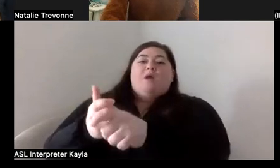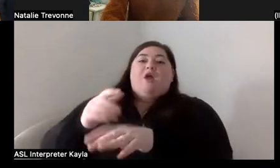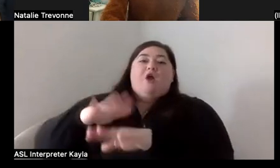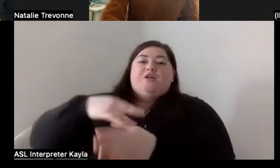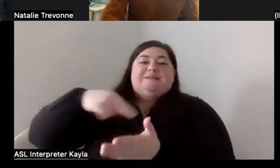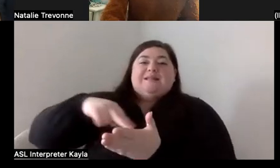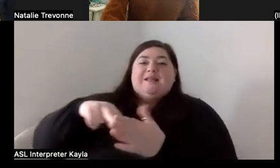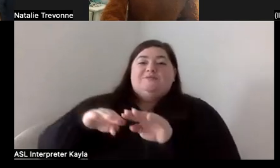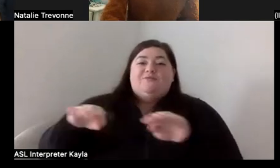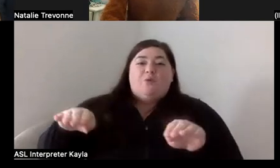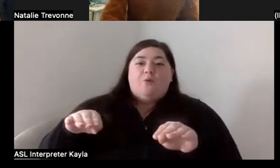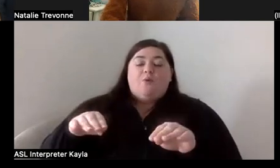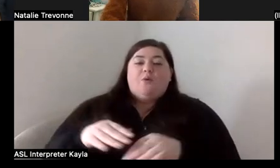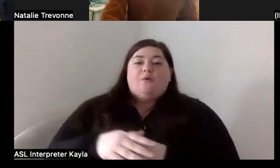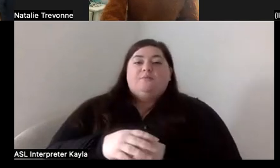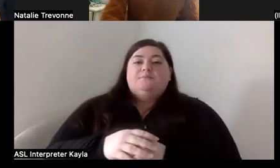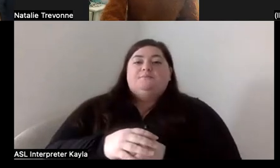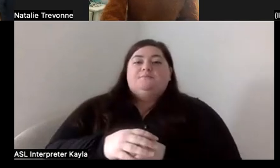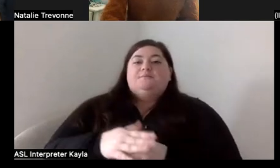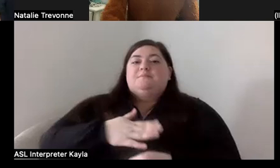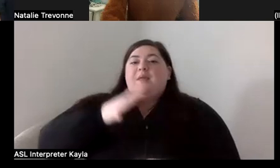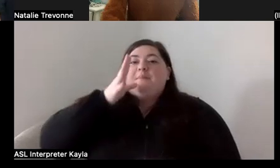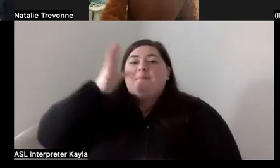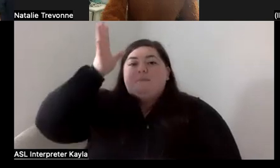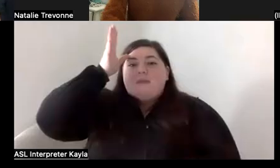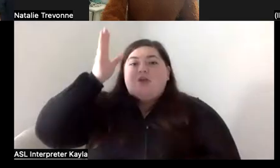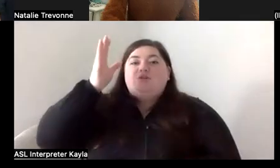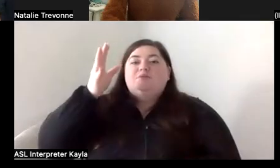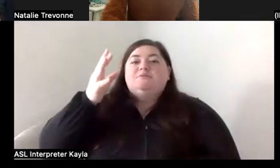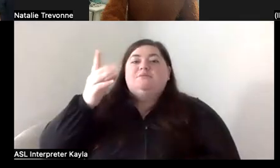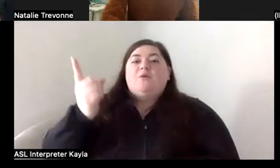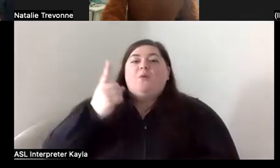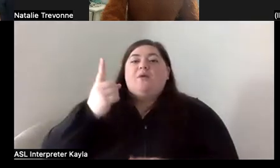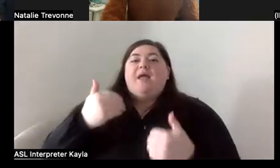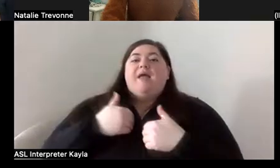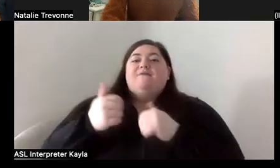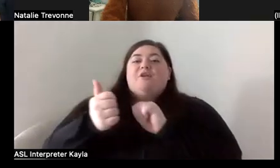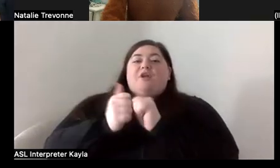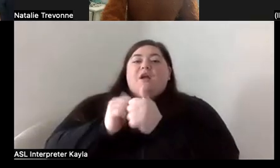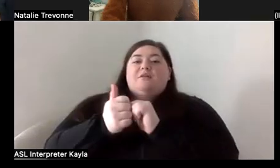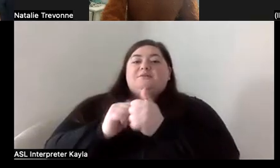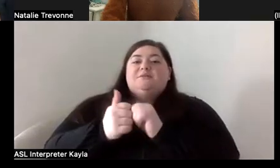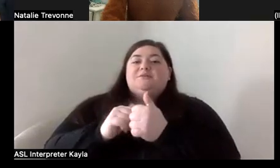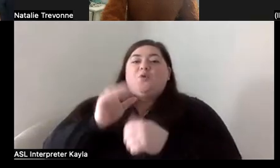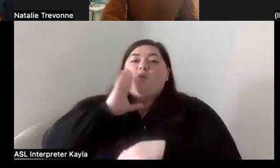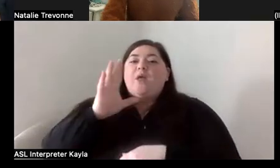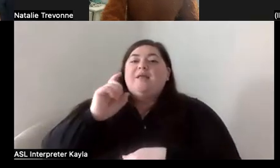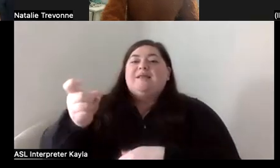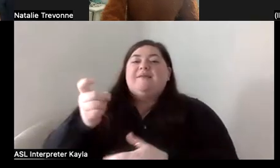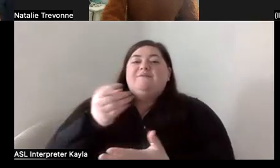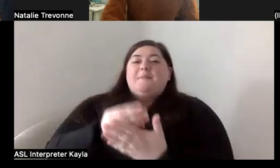And, um, my parents would say that like, they would have contests where they were like, okay, we're going to give people money.